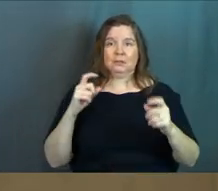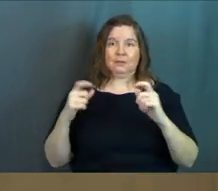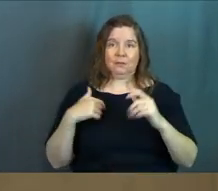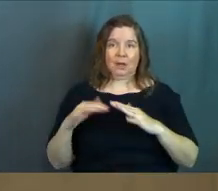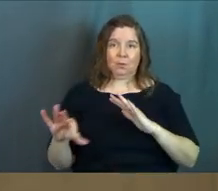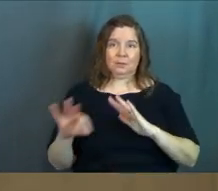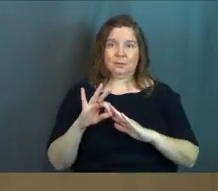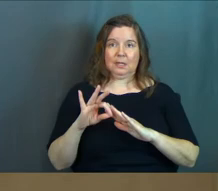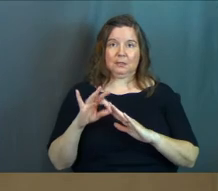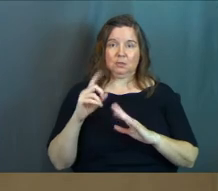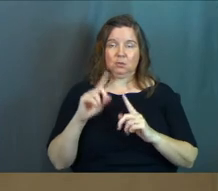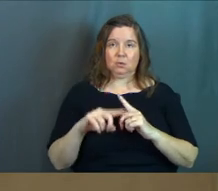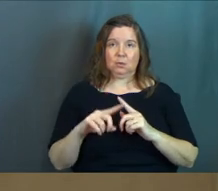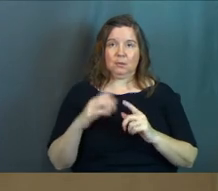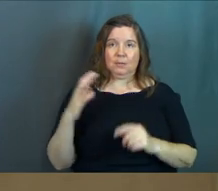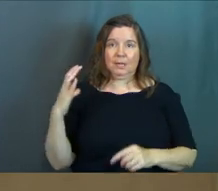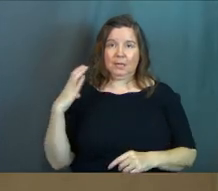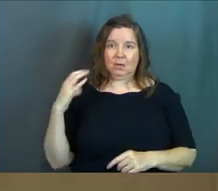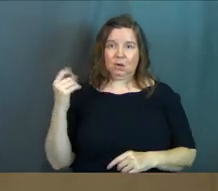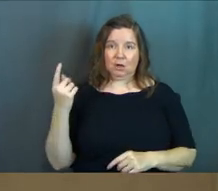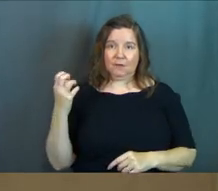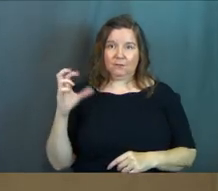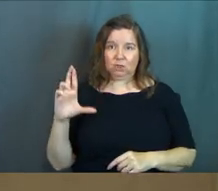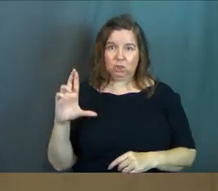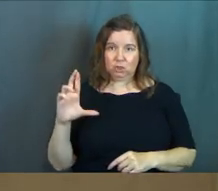was selected to be an officer.